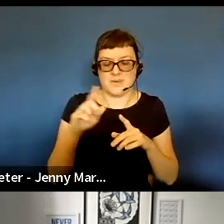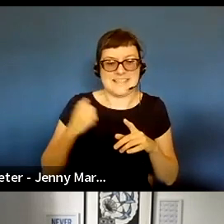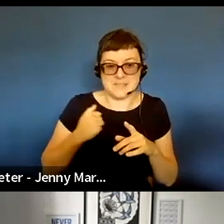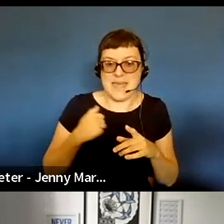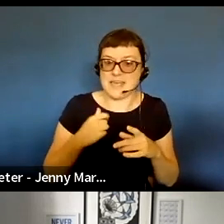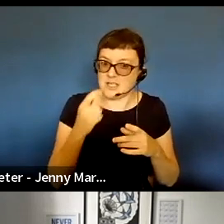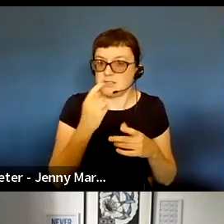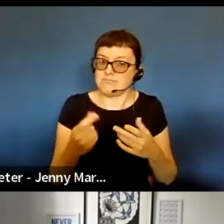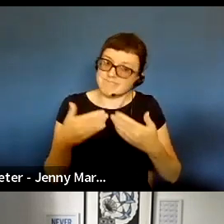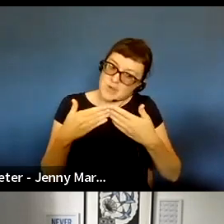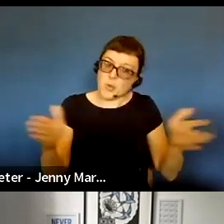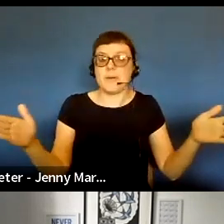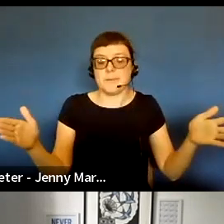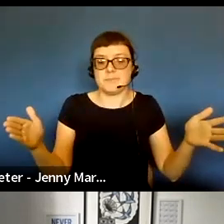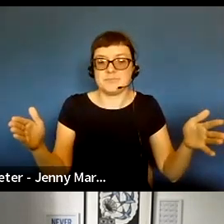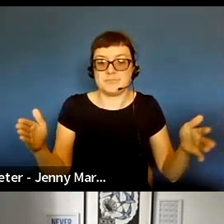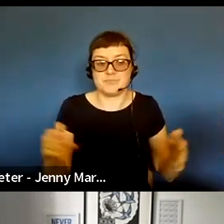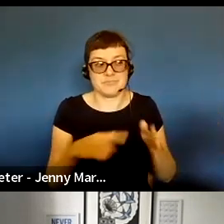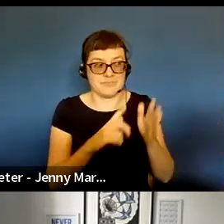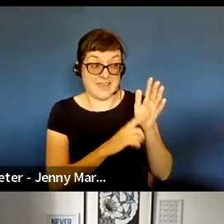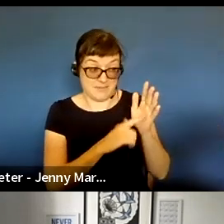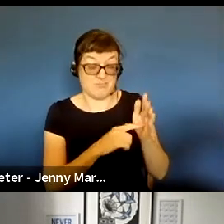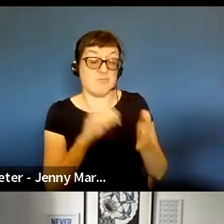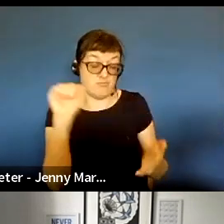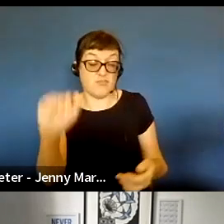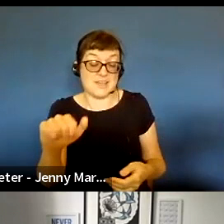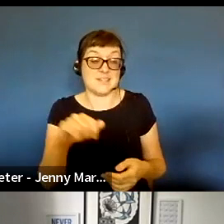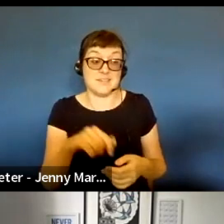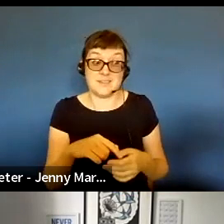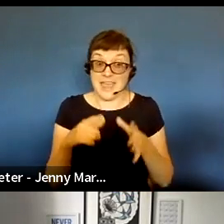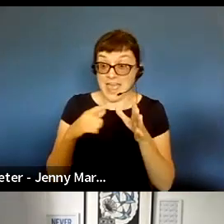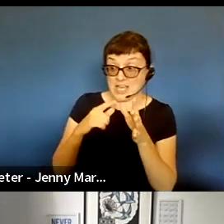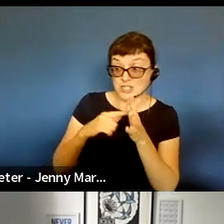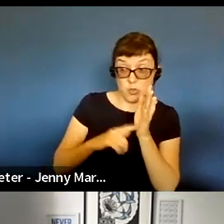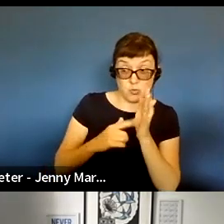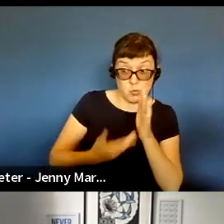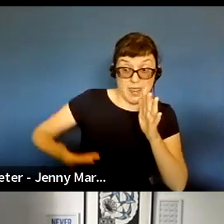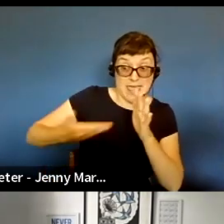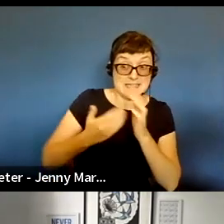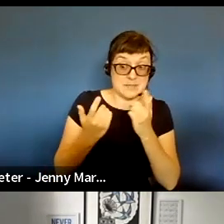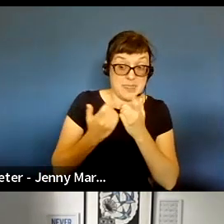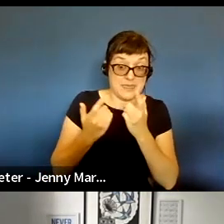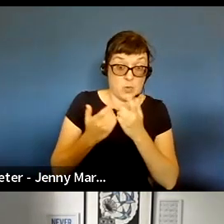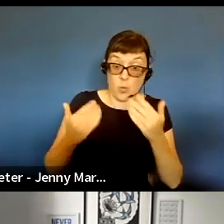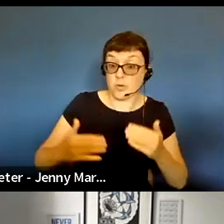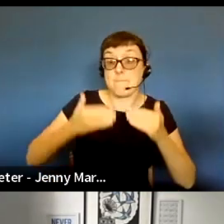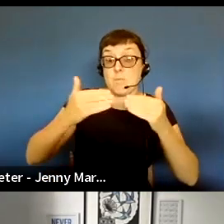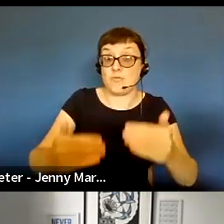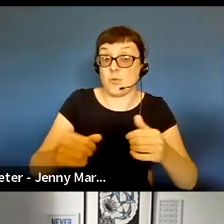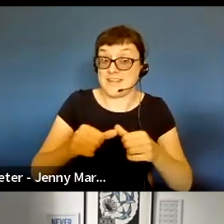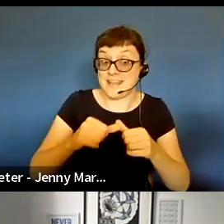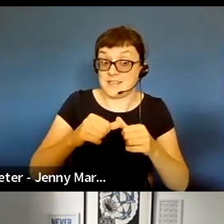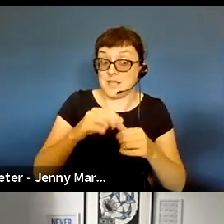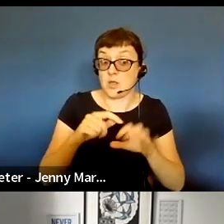Yeah, absolutely. Ash and Laura, do you want to add anything further on this point, or shall we move to the Q